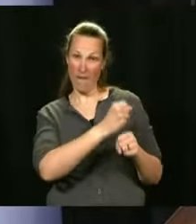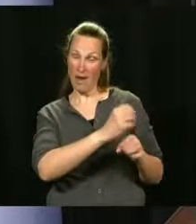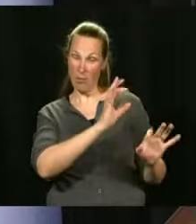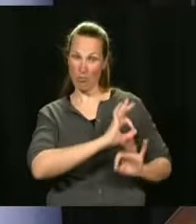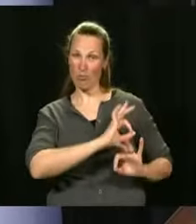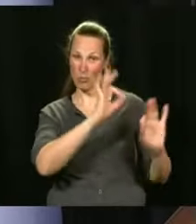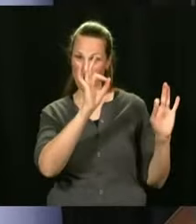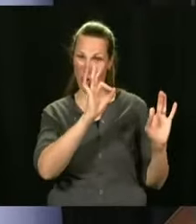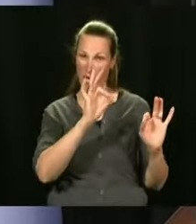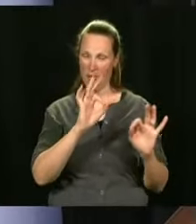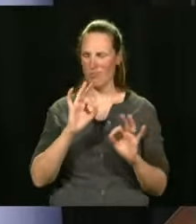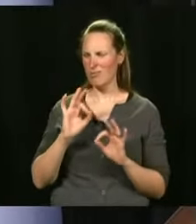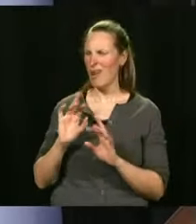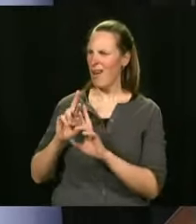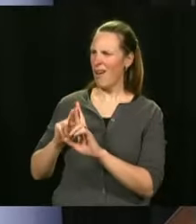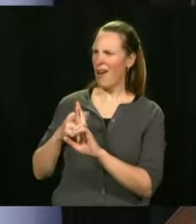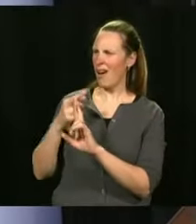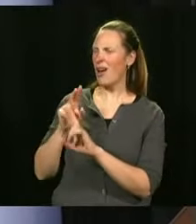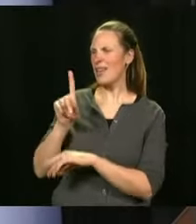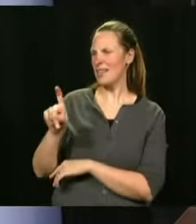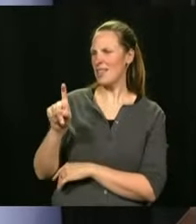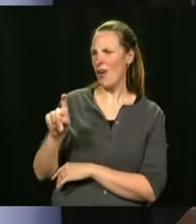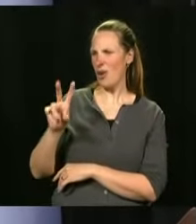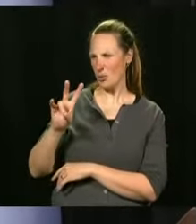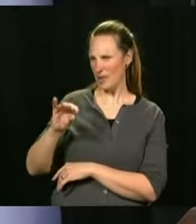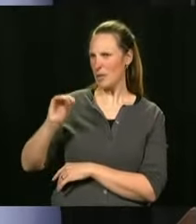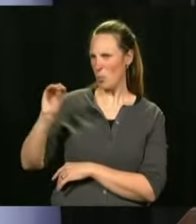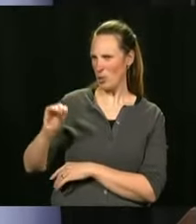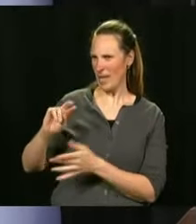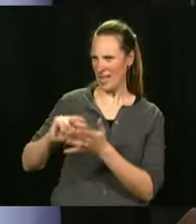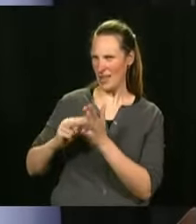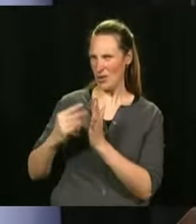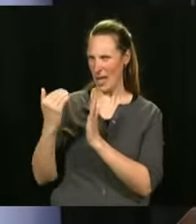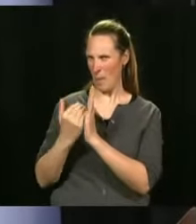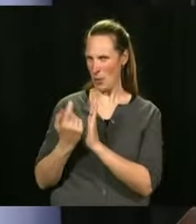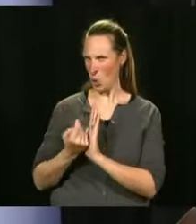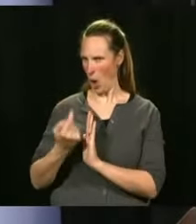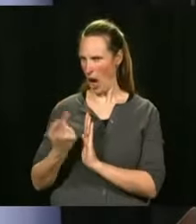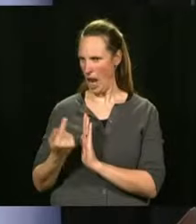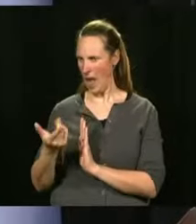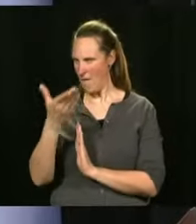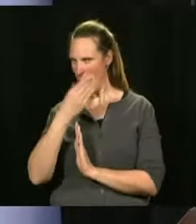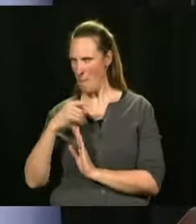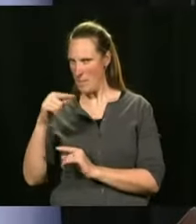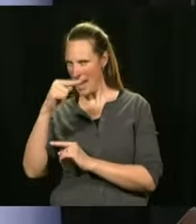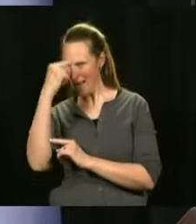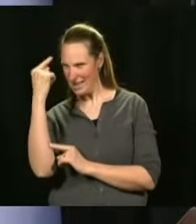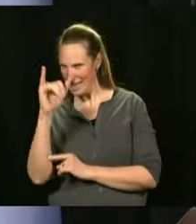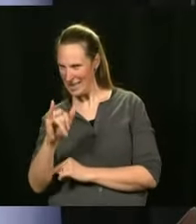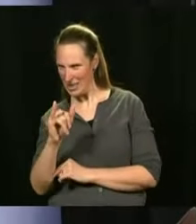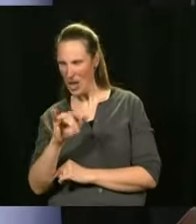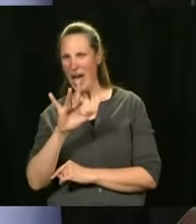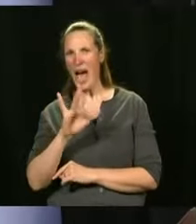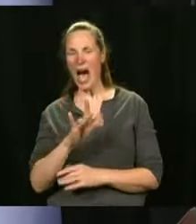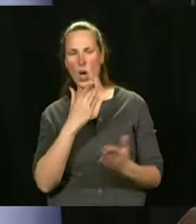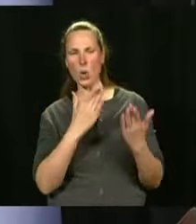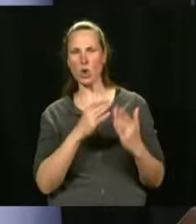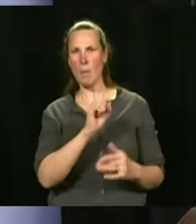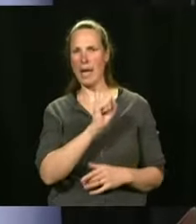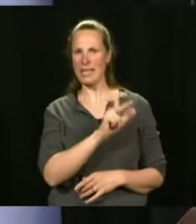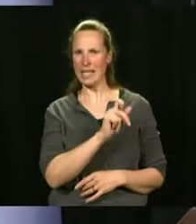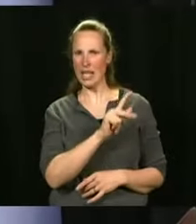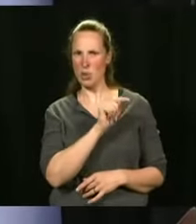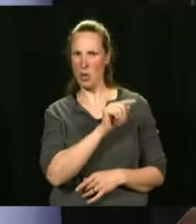below 75%, are we going to ease things up? Are we going to have a summer? But if, you know, Saskatchewan, it's 70%. But if we don't reach a